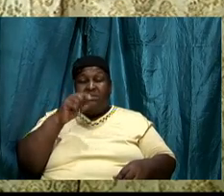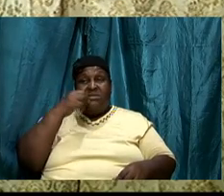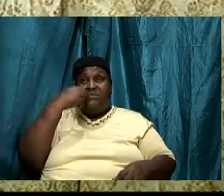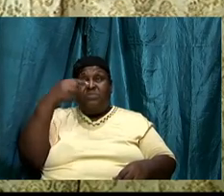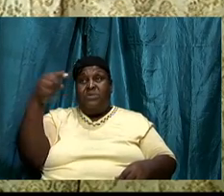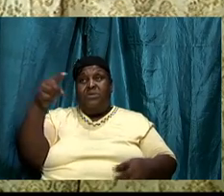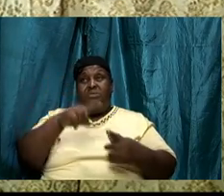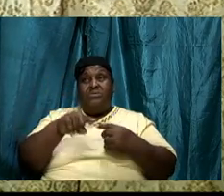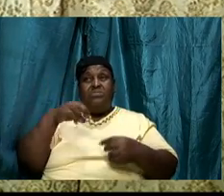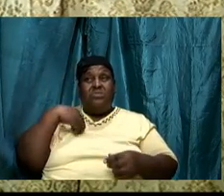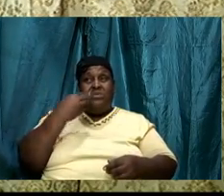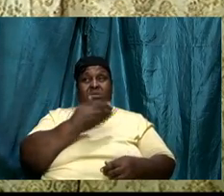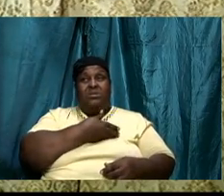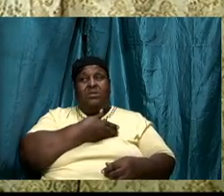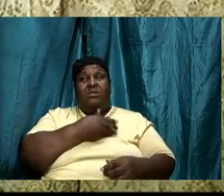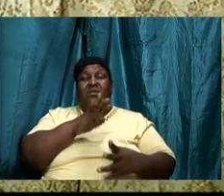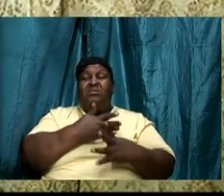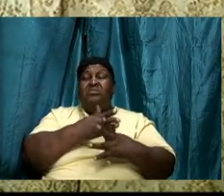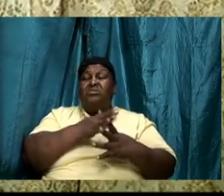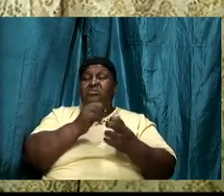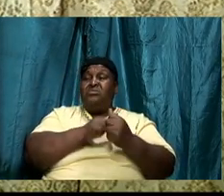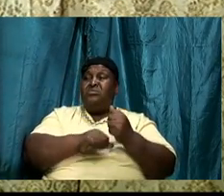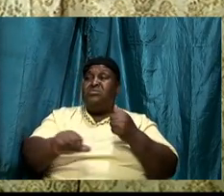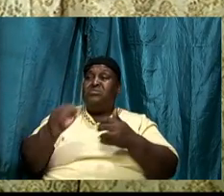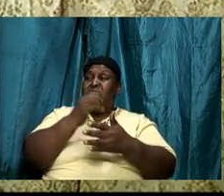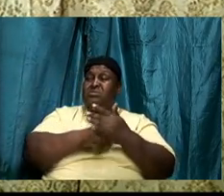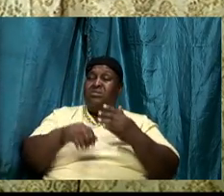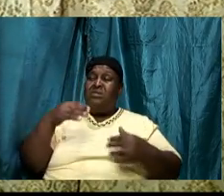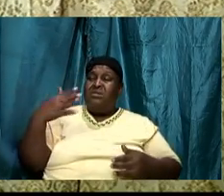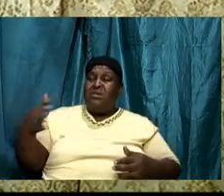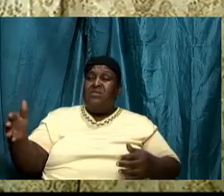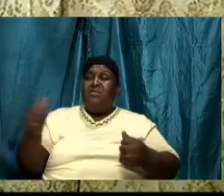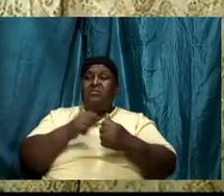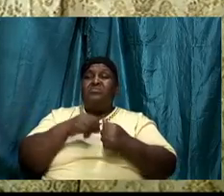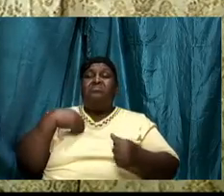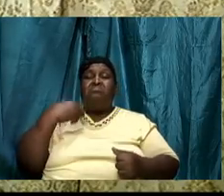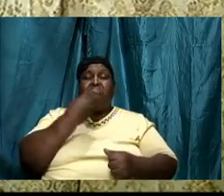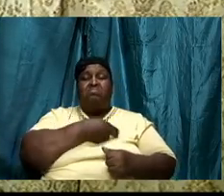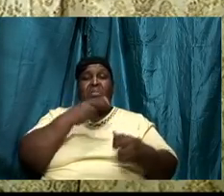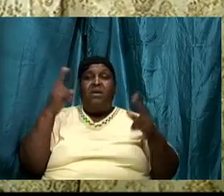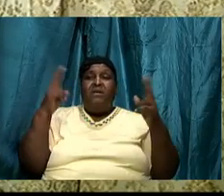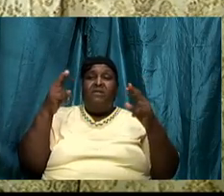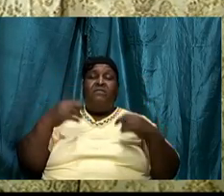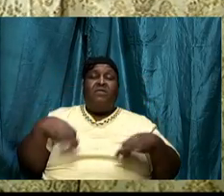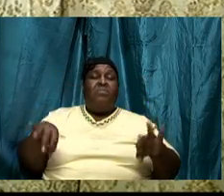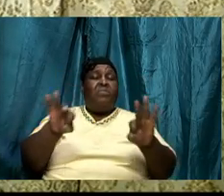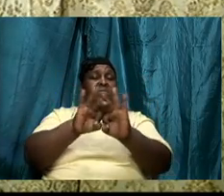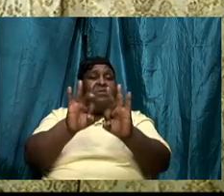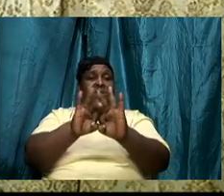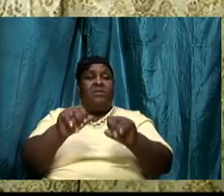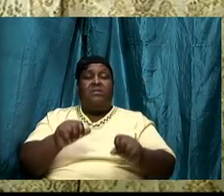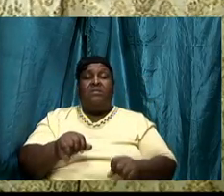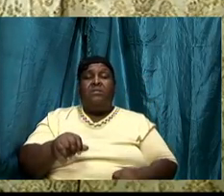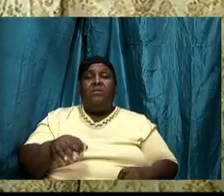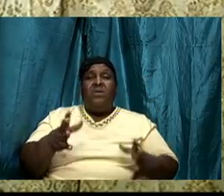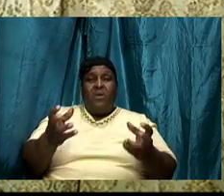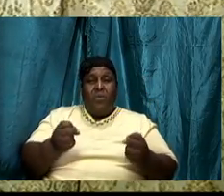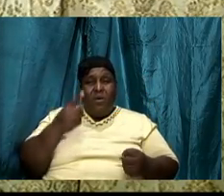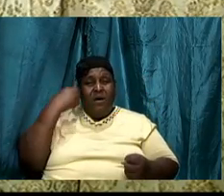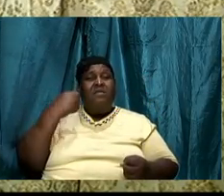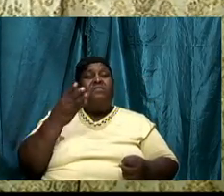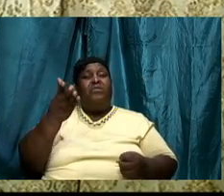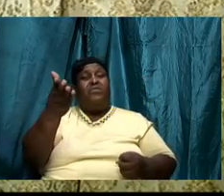but I'm going to share some things with us it's very important but I want for those folks